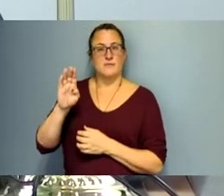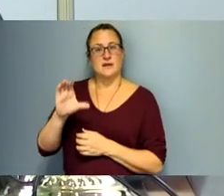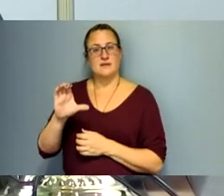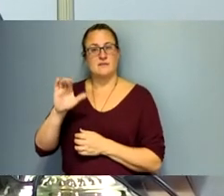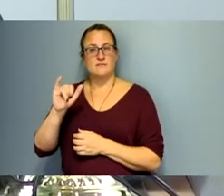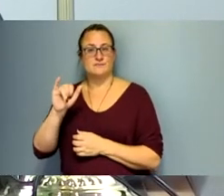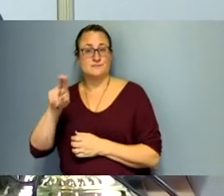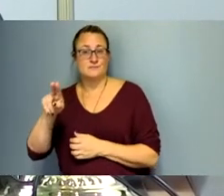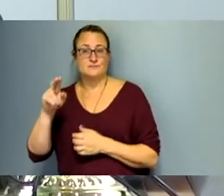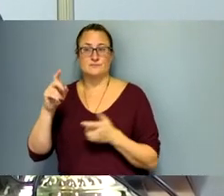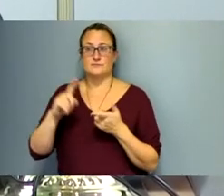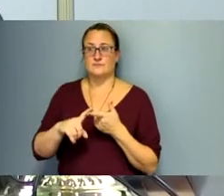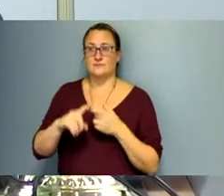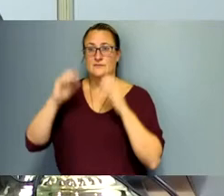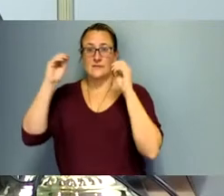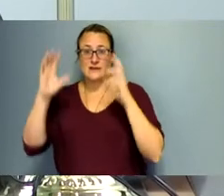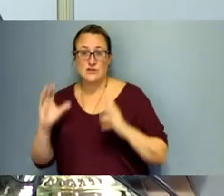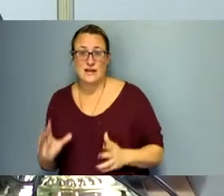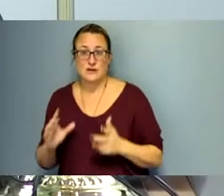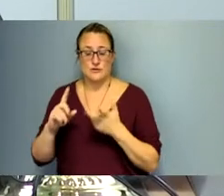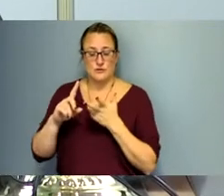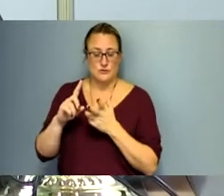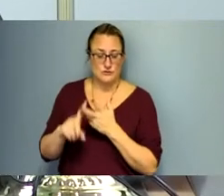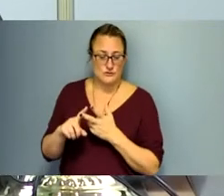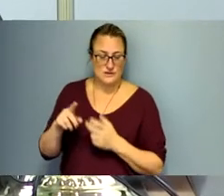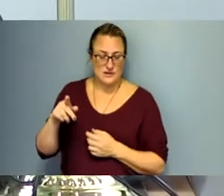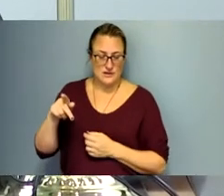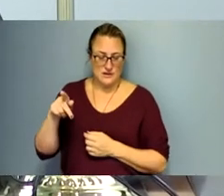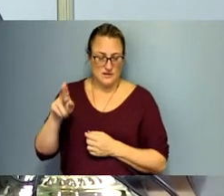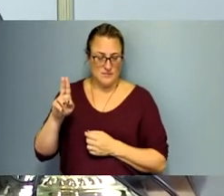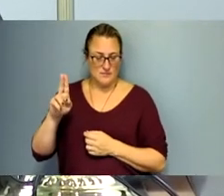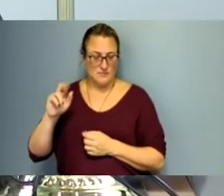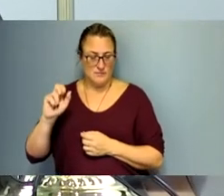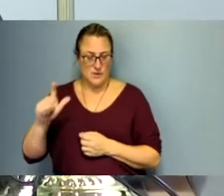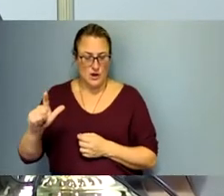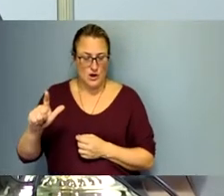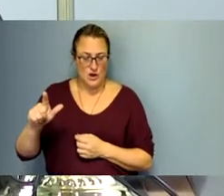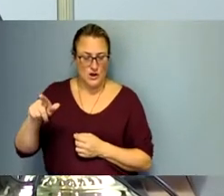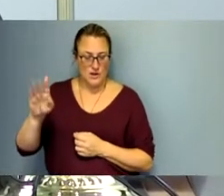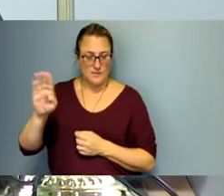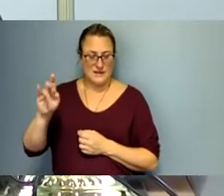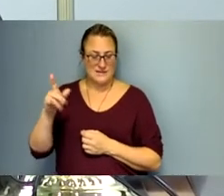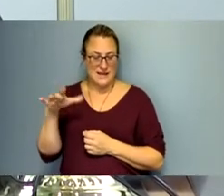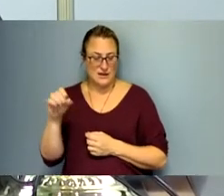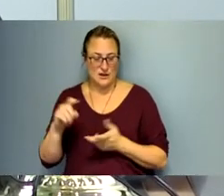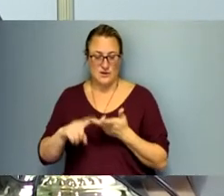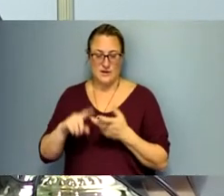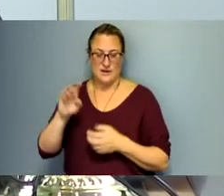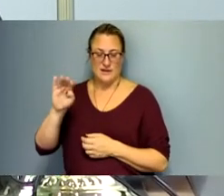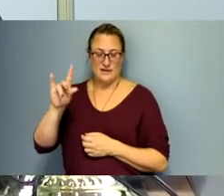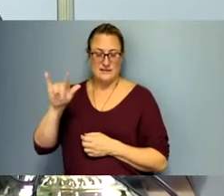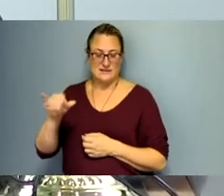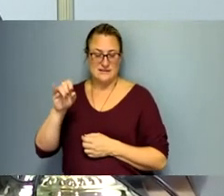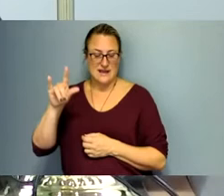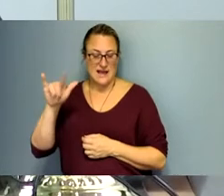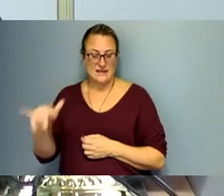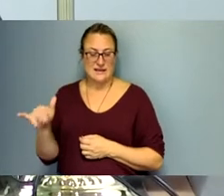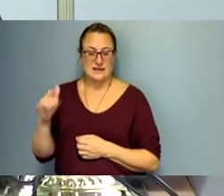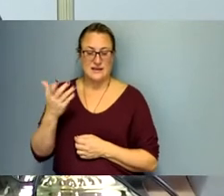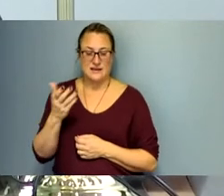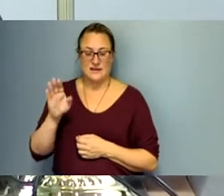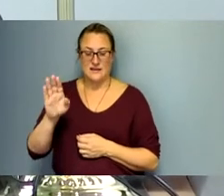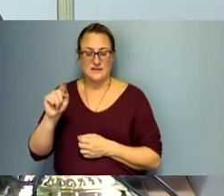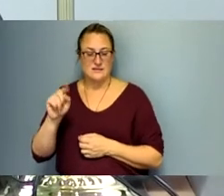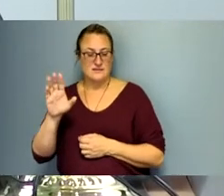We have some educators. We have Paul Batsavango from Visit Bucks County, Linda Salley from the African American History Museum, Colin McCoy from the Bucks County